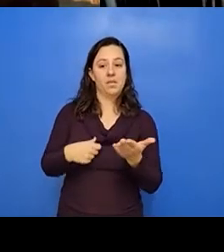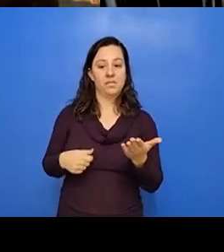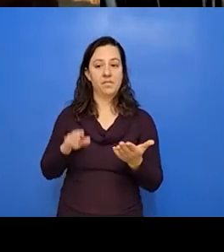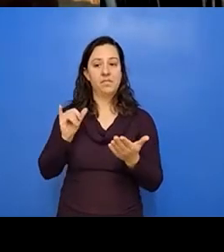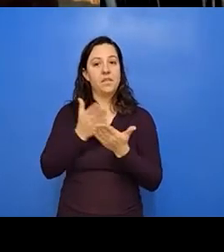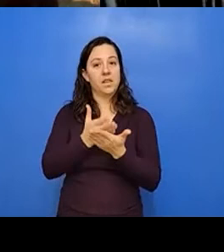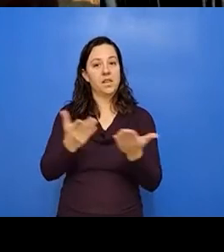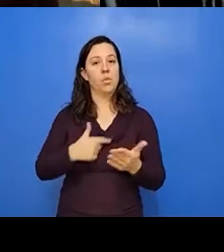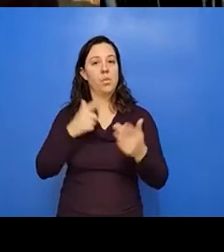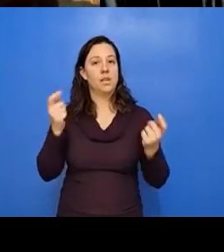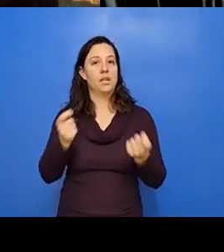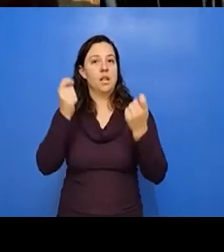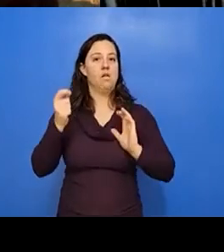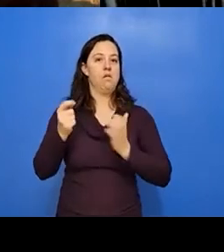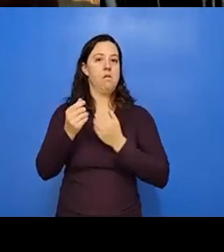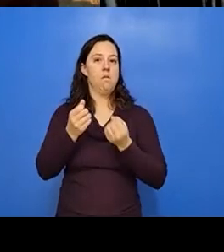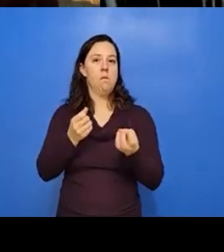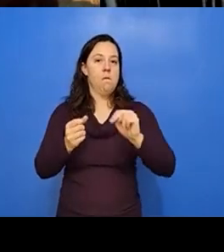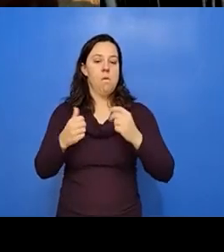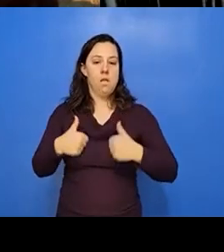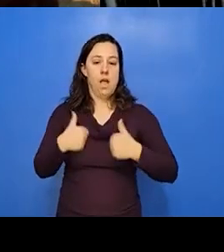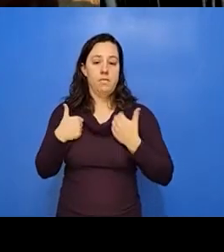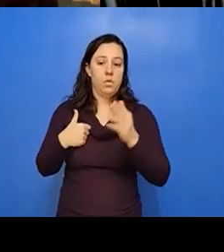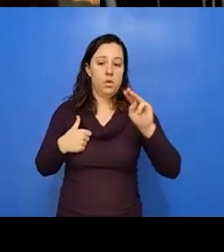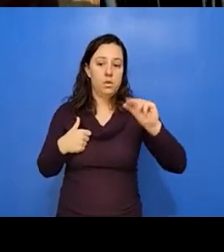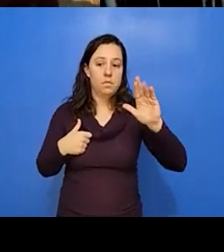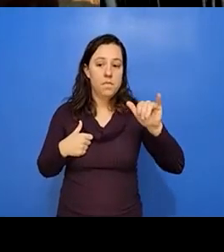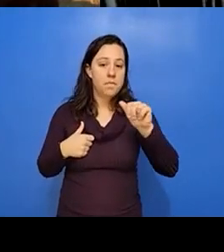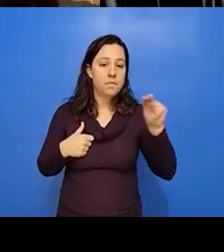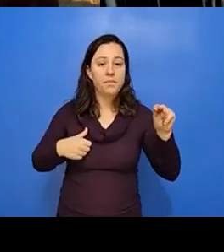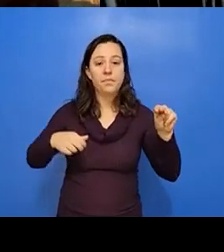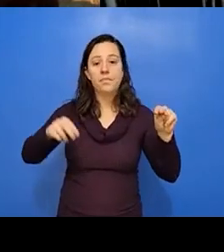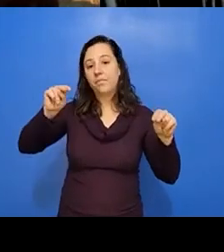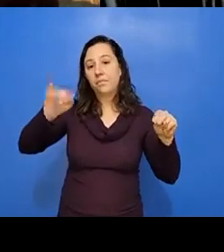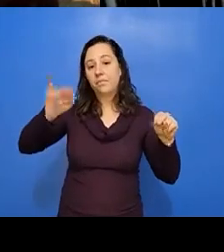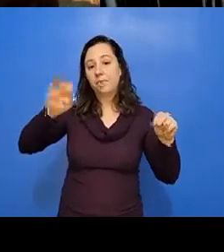celebrate in our own lives. So Marianne or Nicole, um,